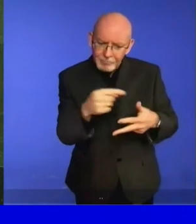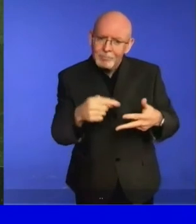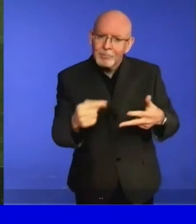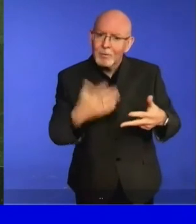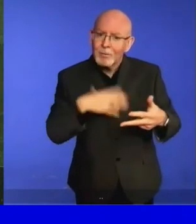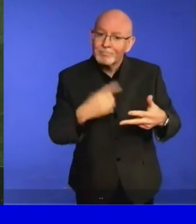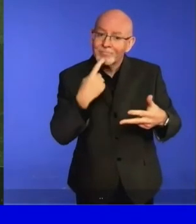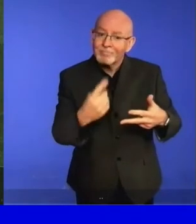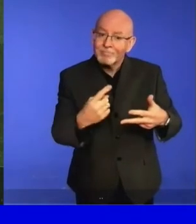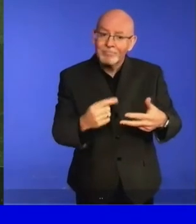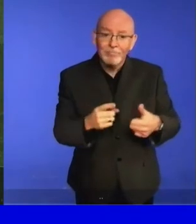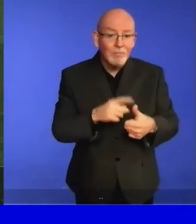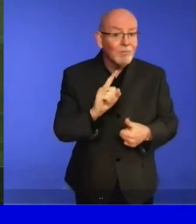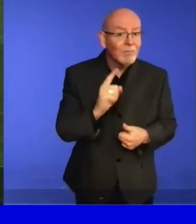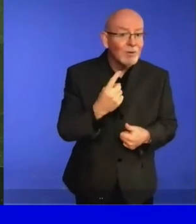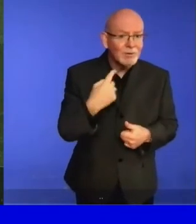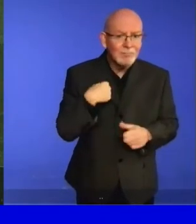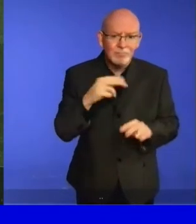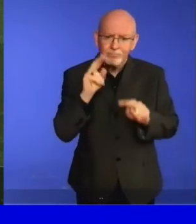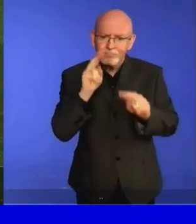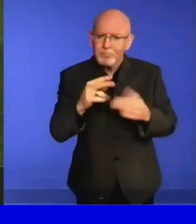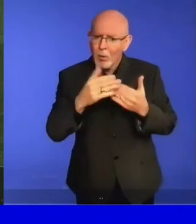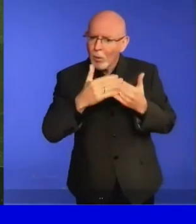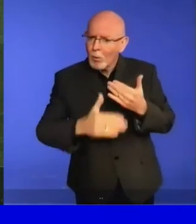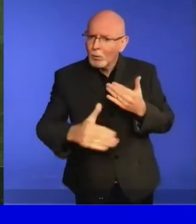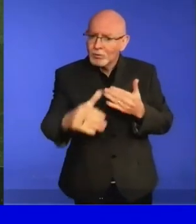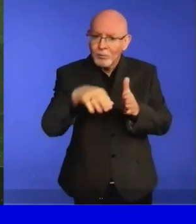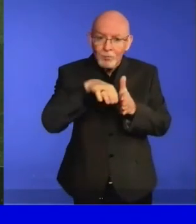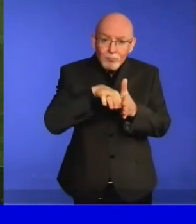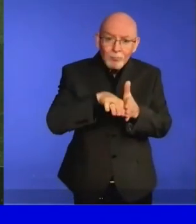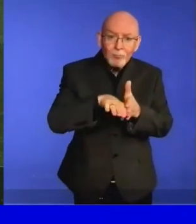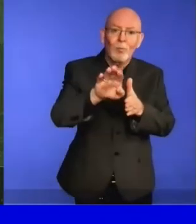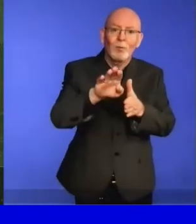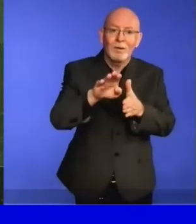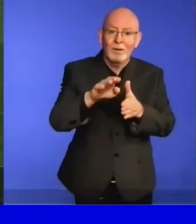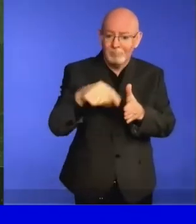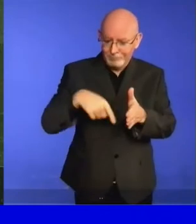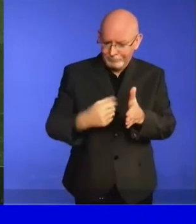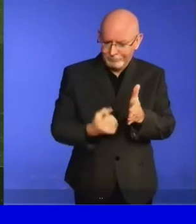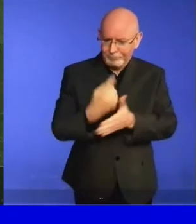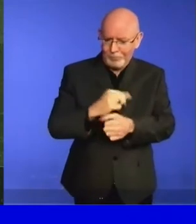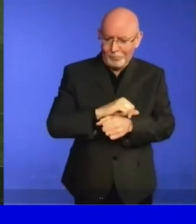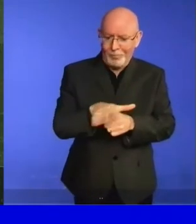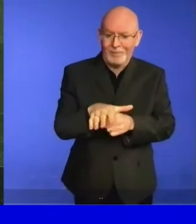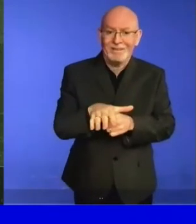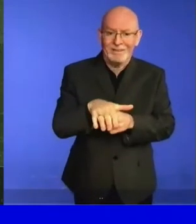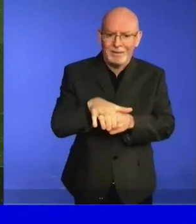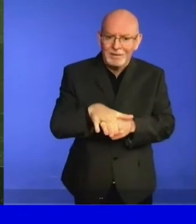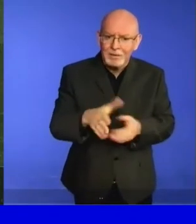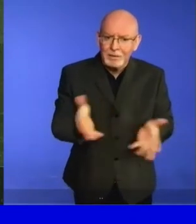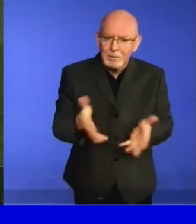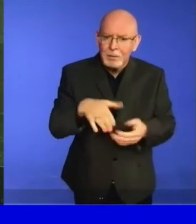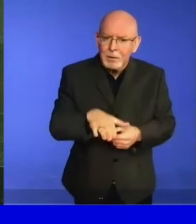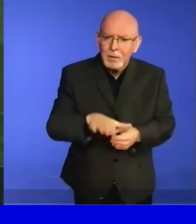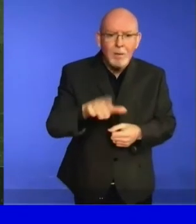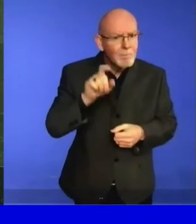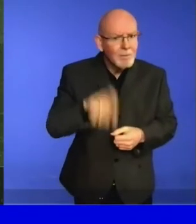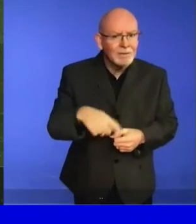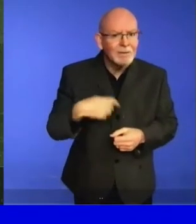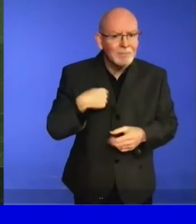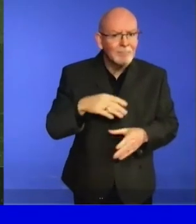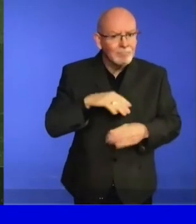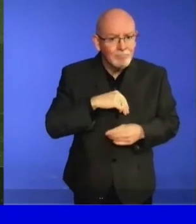from COVID-19. The decade of action on the SDGs, while seemingly set back by the pandemic,